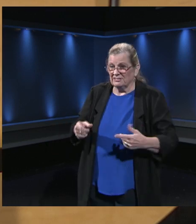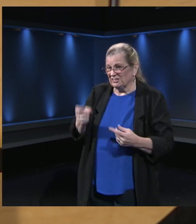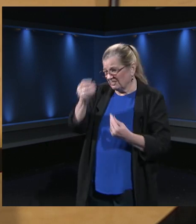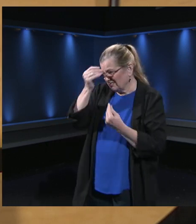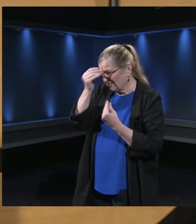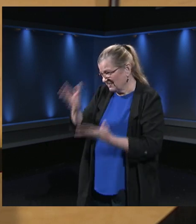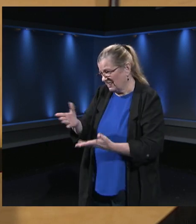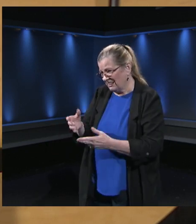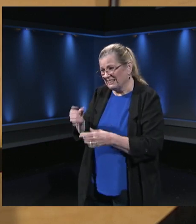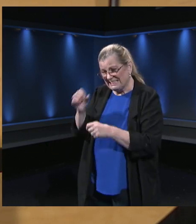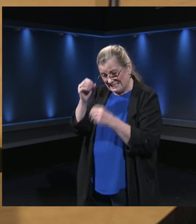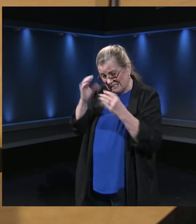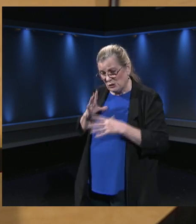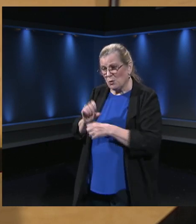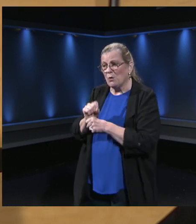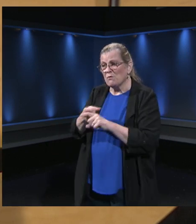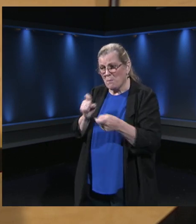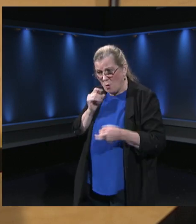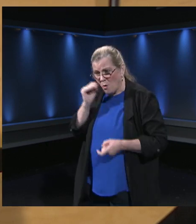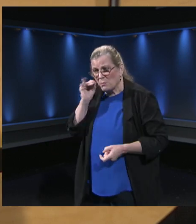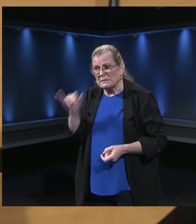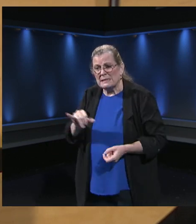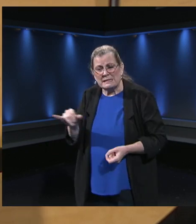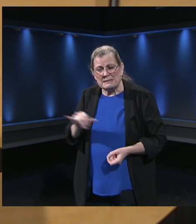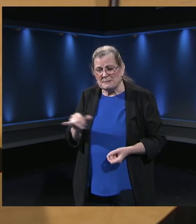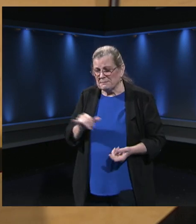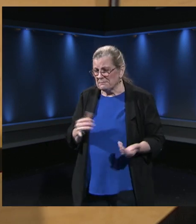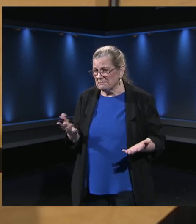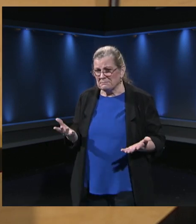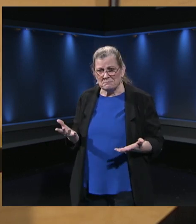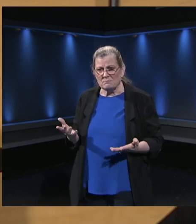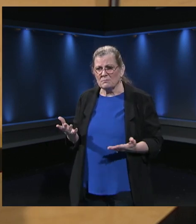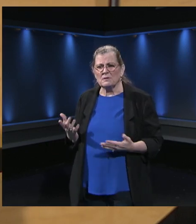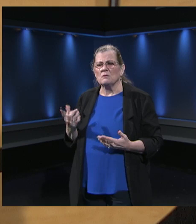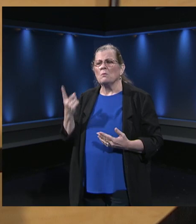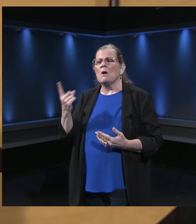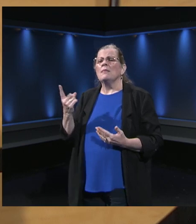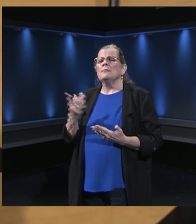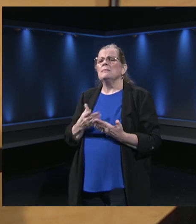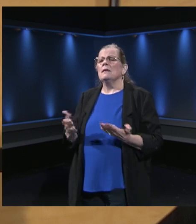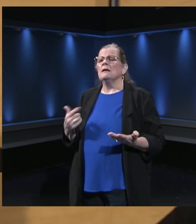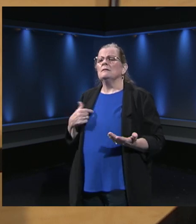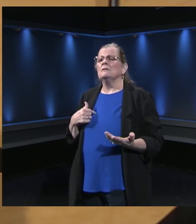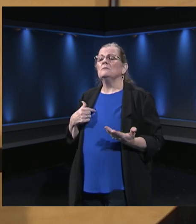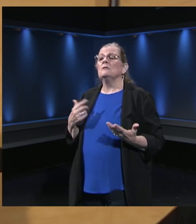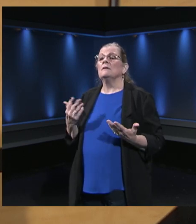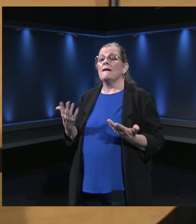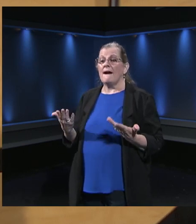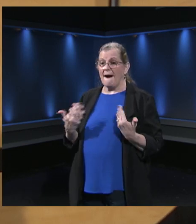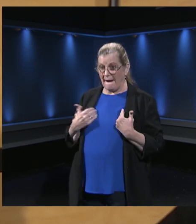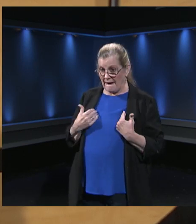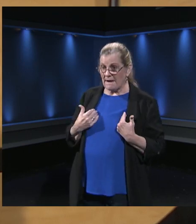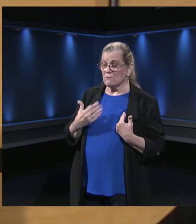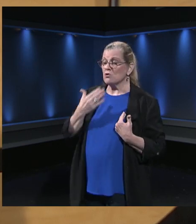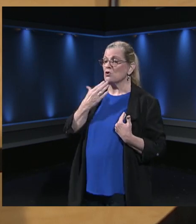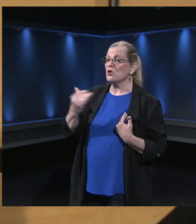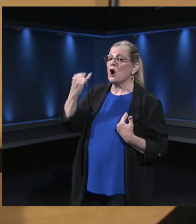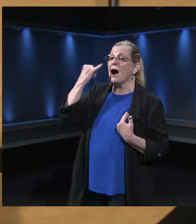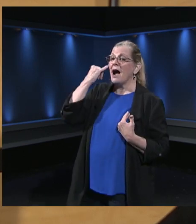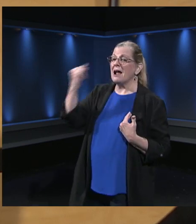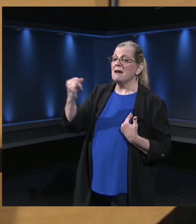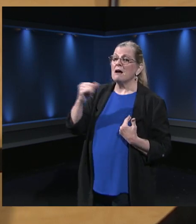I know that that's that's one sort of directive we've been given is to just have some some good asynchronous instruction there.